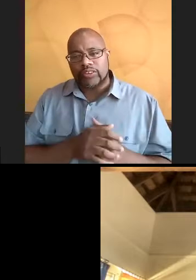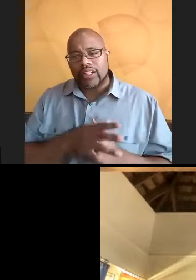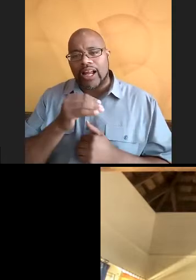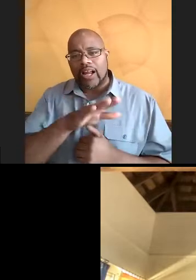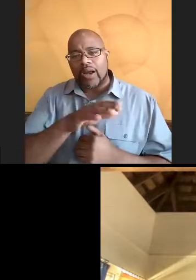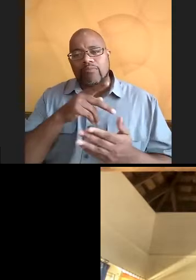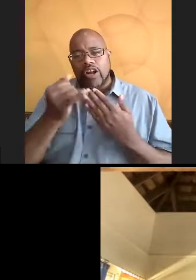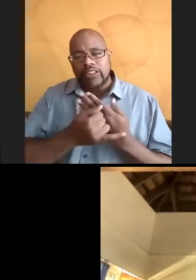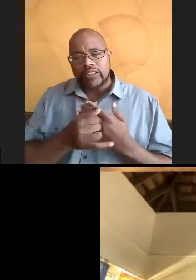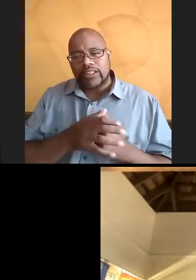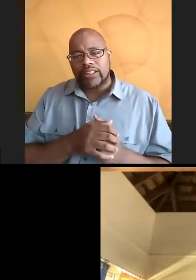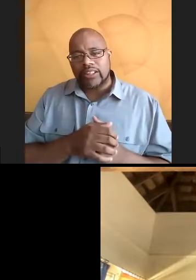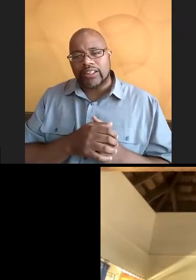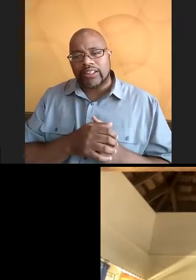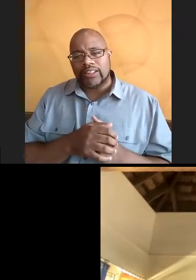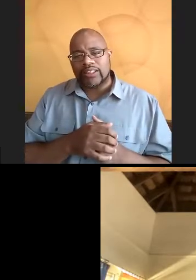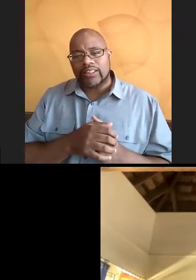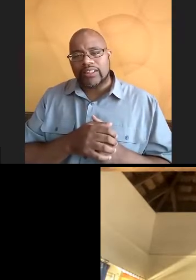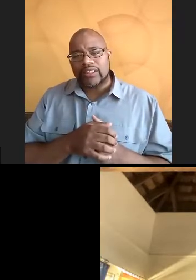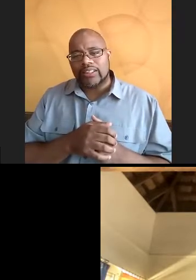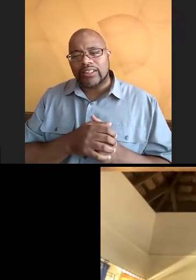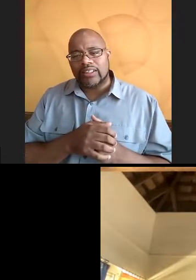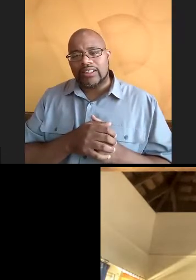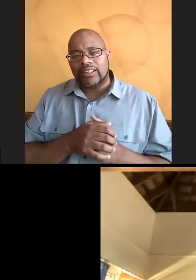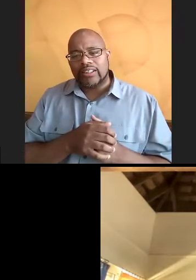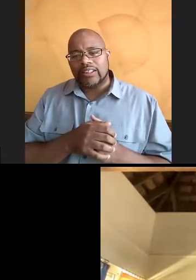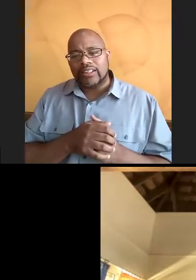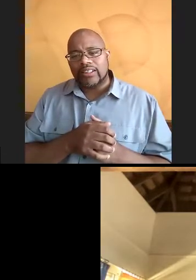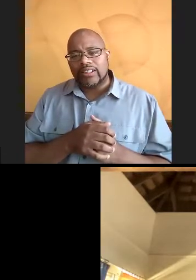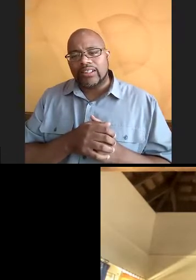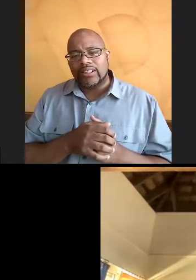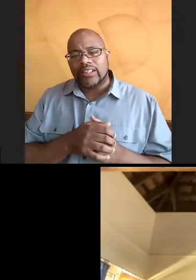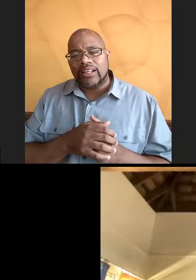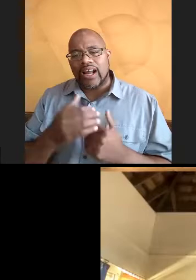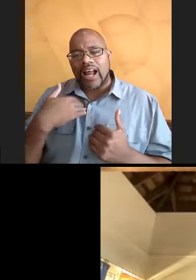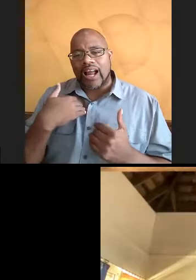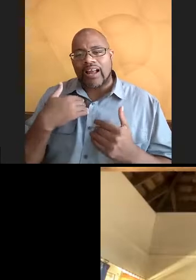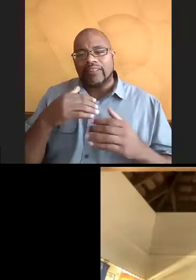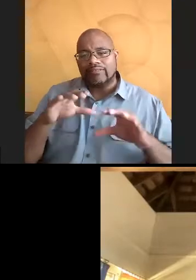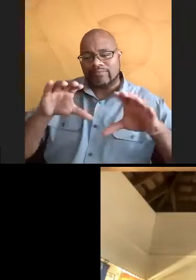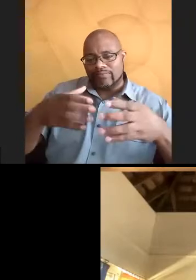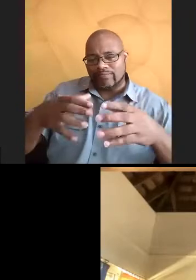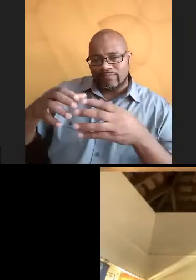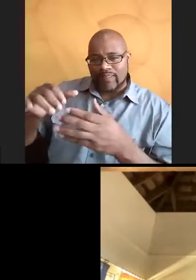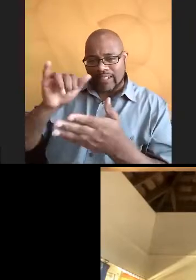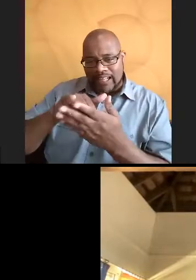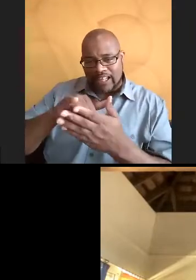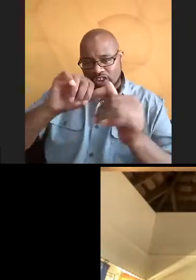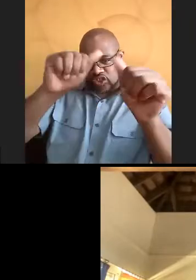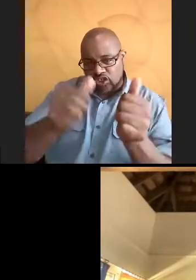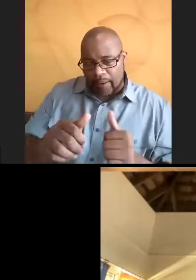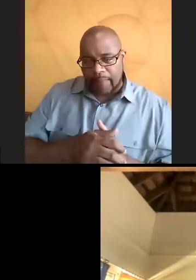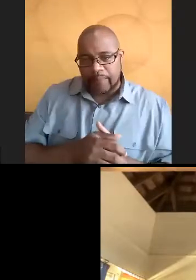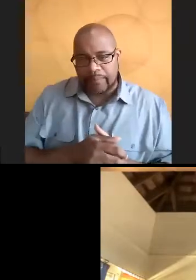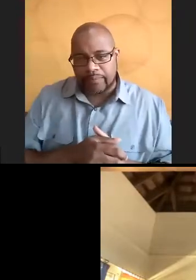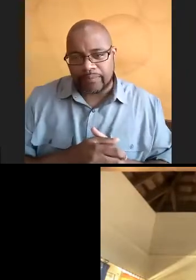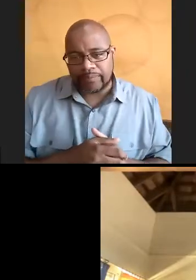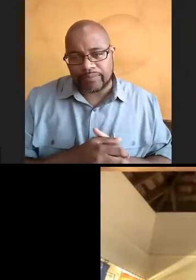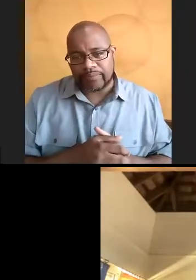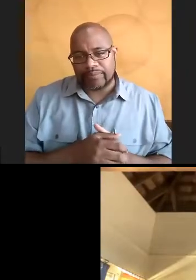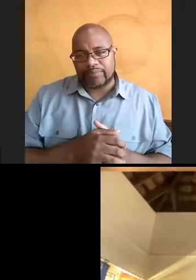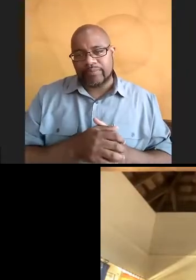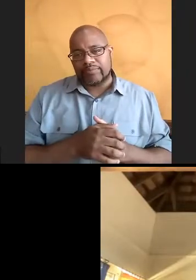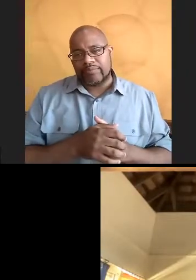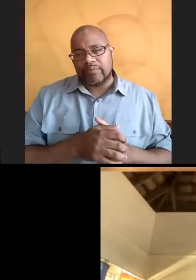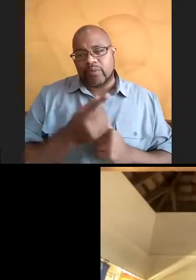her project. Maria is shaped like a W, and it has two bays. And the fringing reef is that